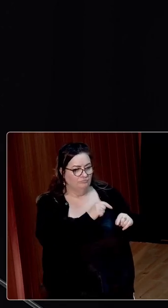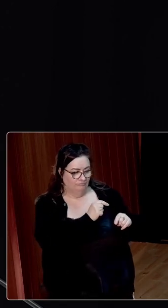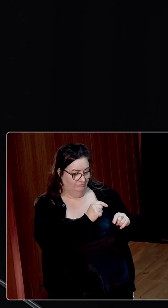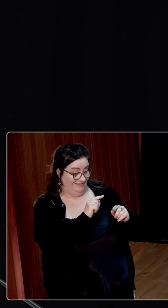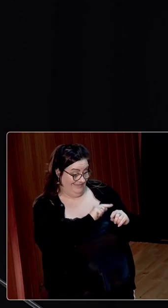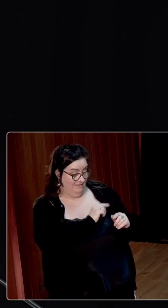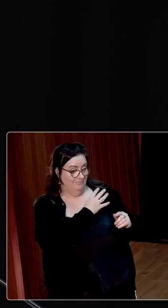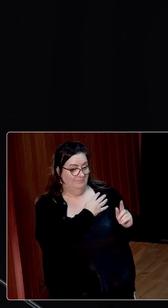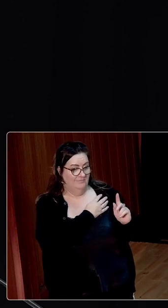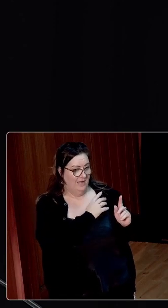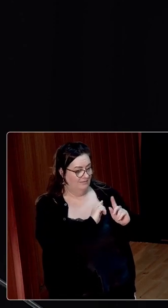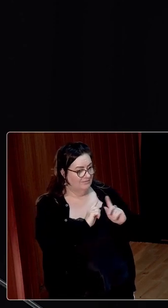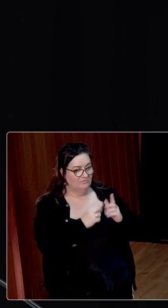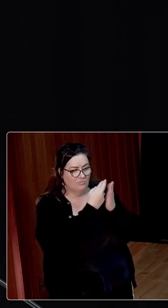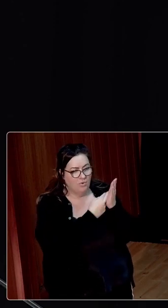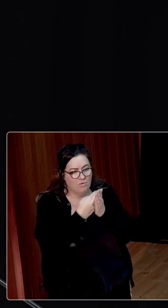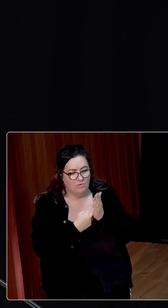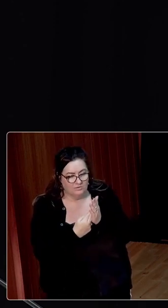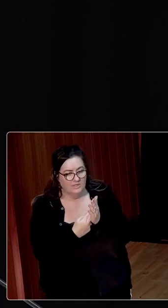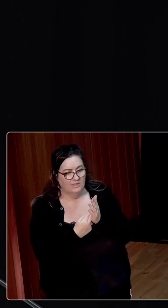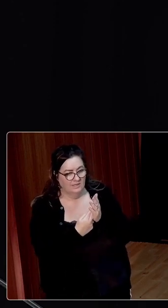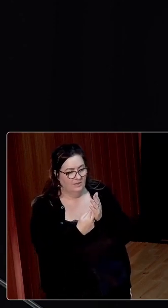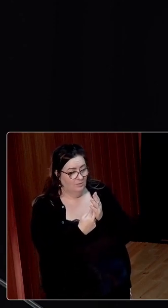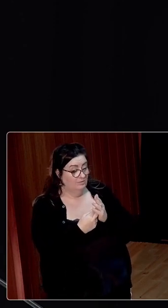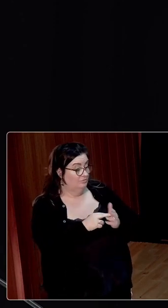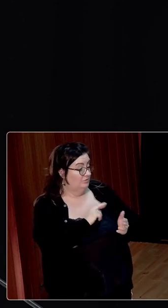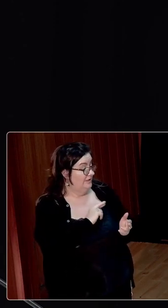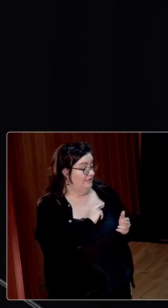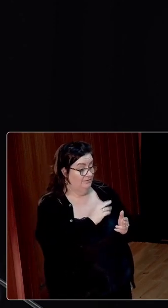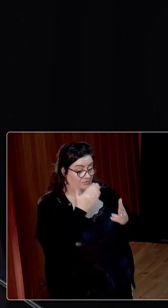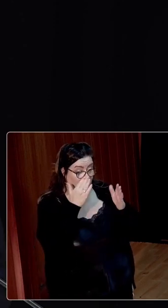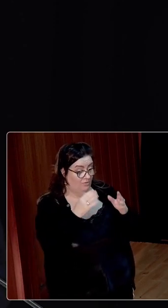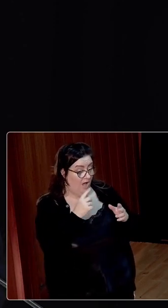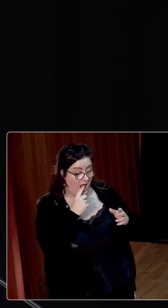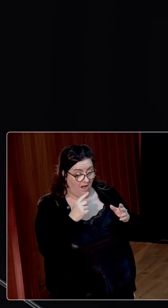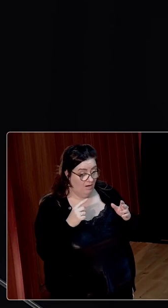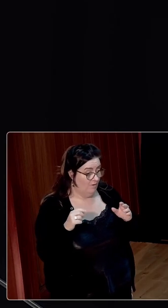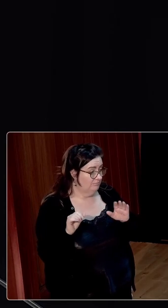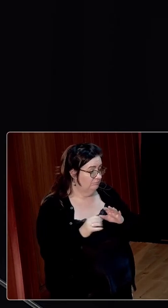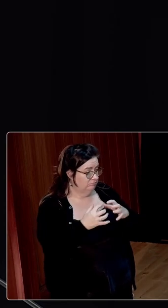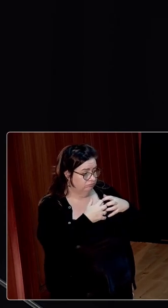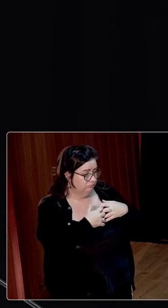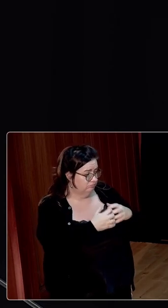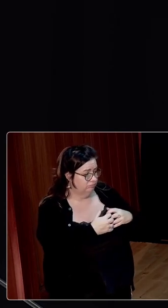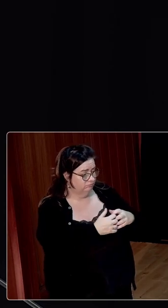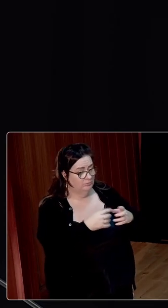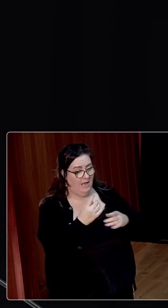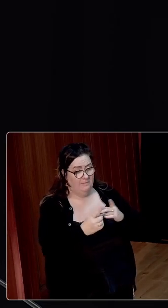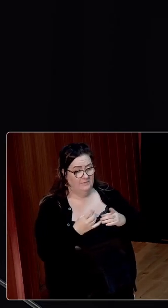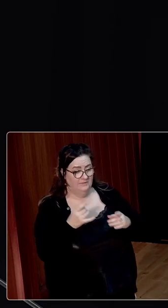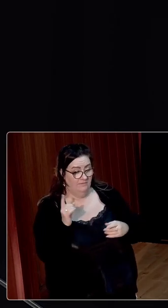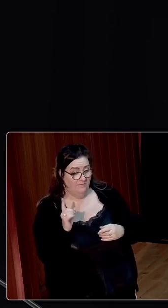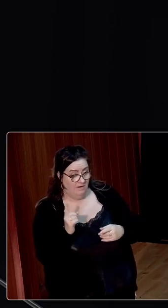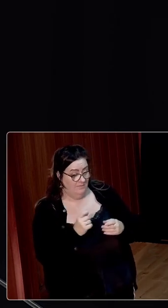a series of sectoral reports which were a damning indictment of the broad failures of Irish farming, both in